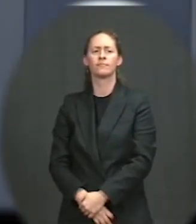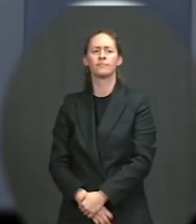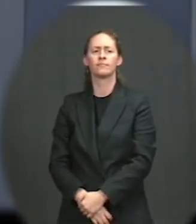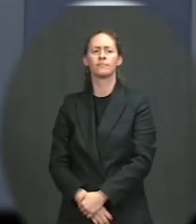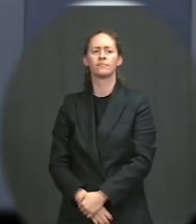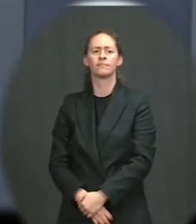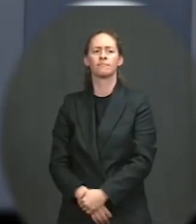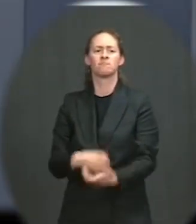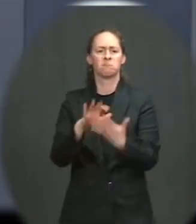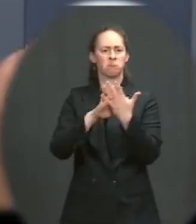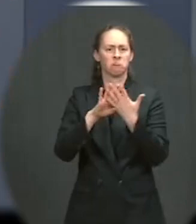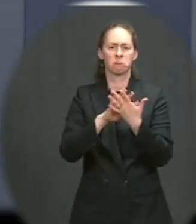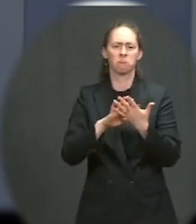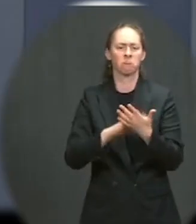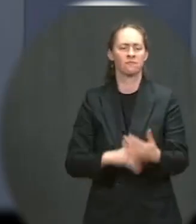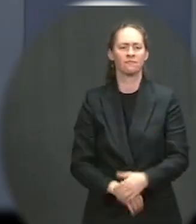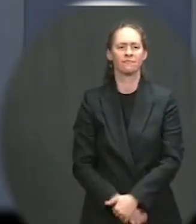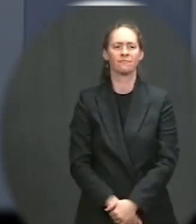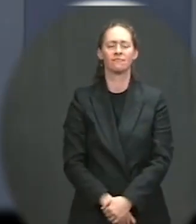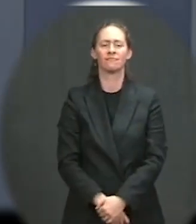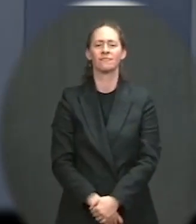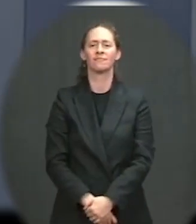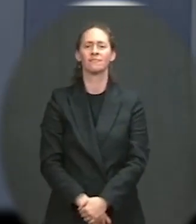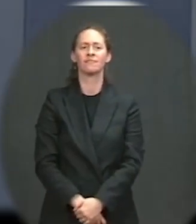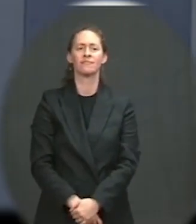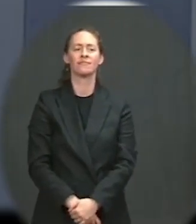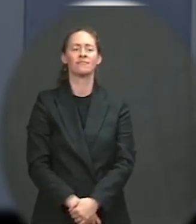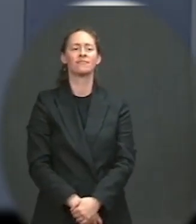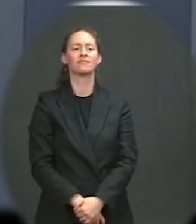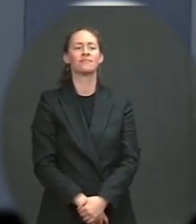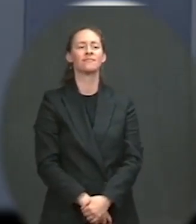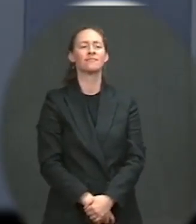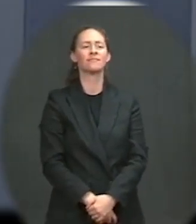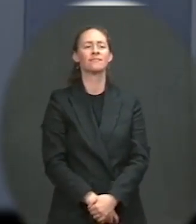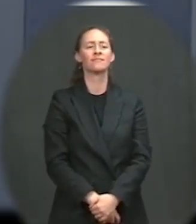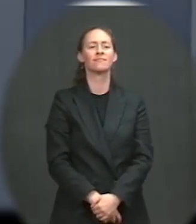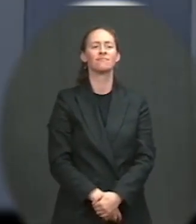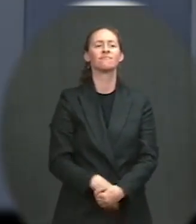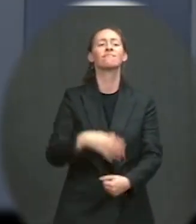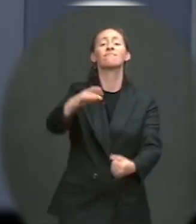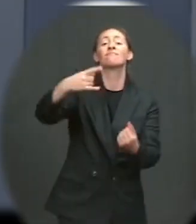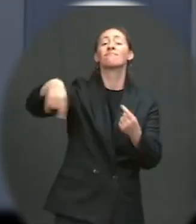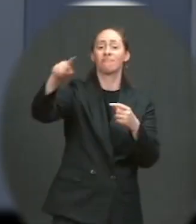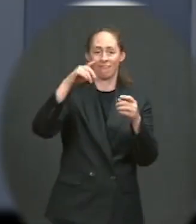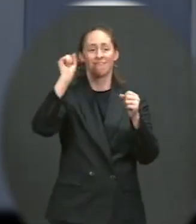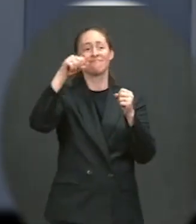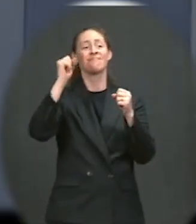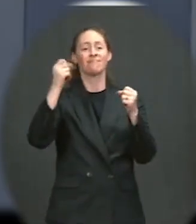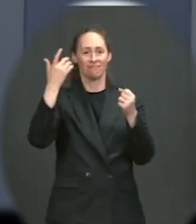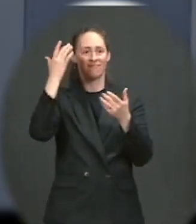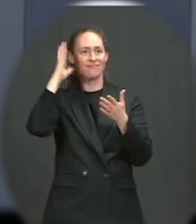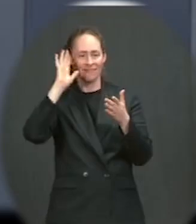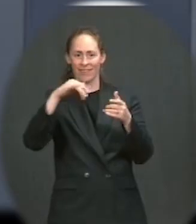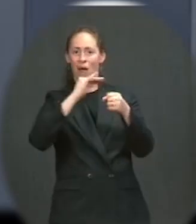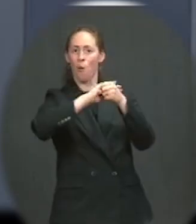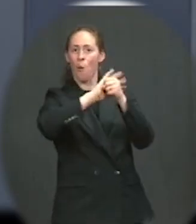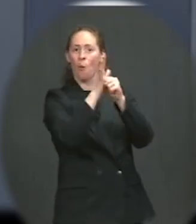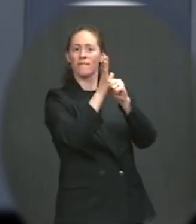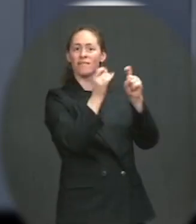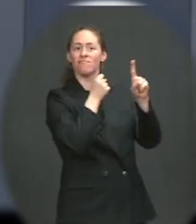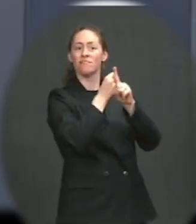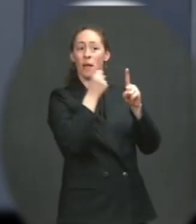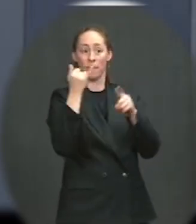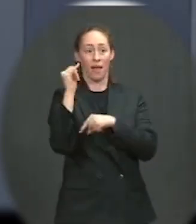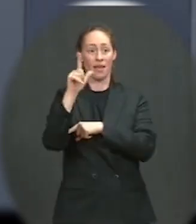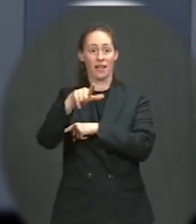would be a decision, the decision to extend the eviction moratorium will be made by the CDC based on public health conditions, and we certainly wouldn't get